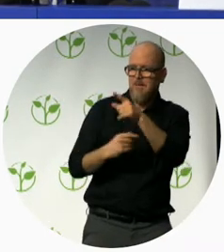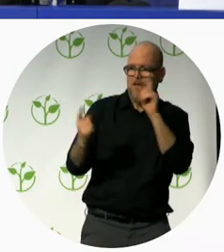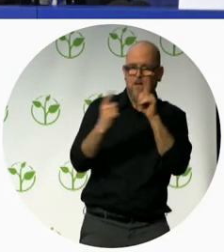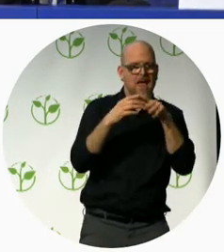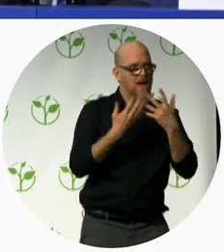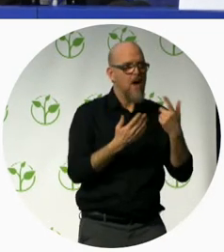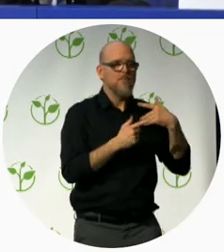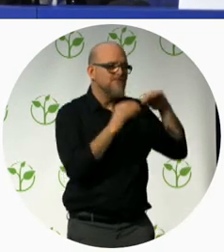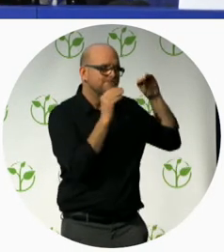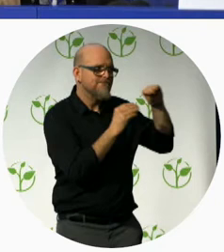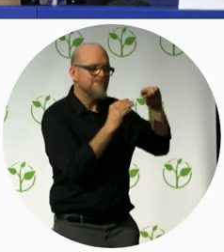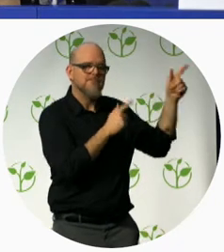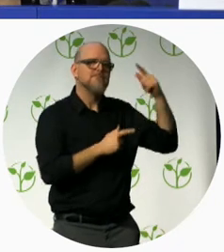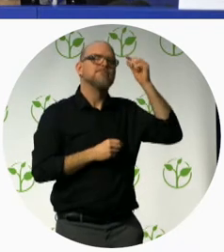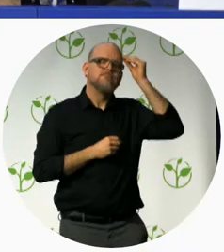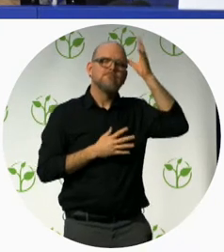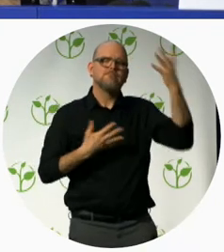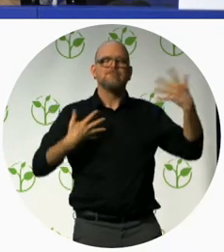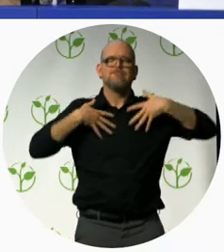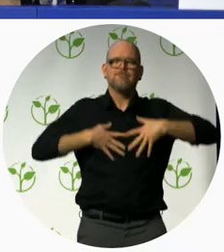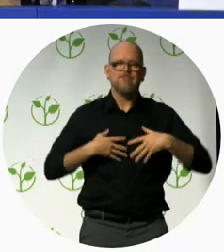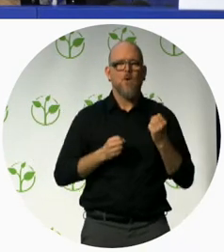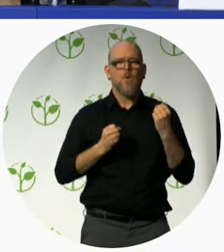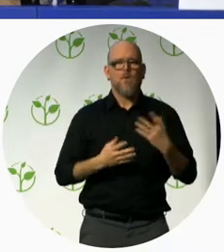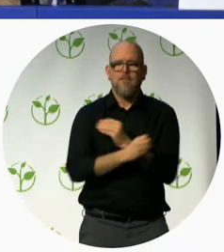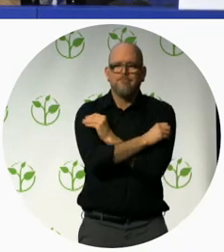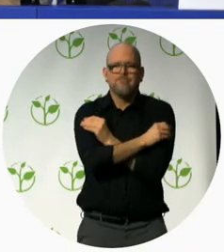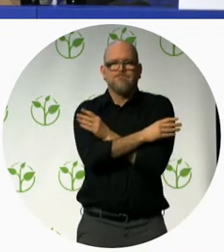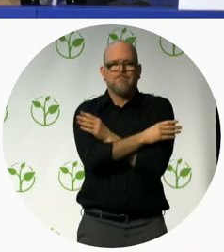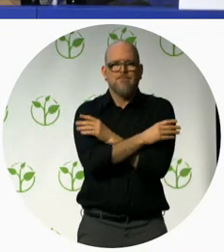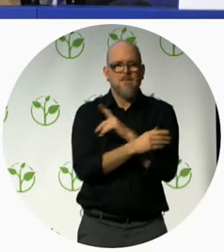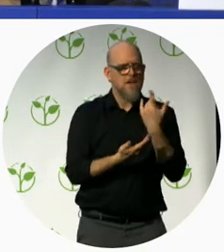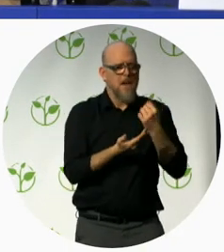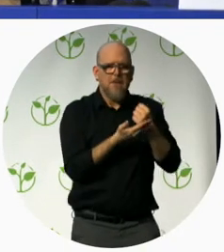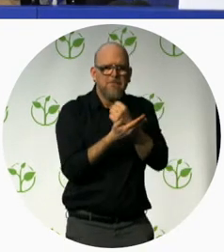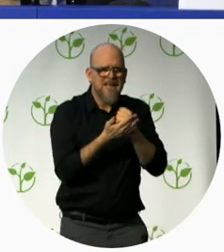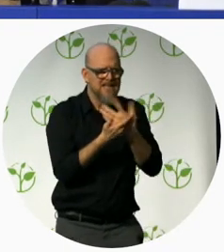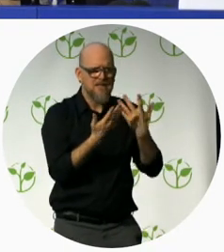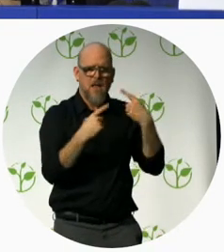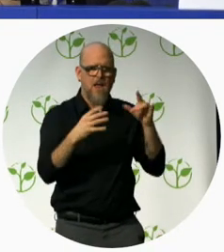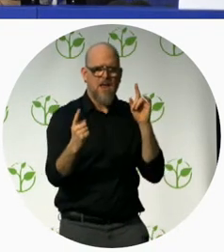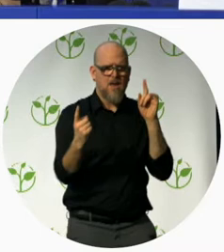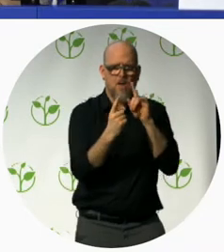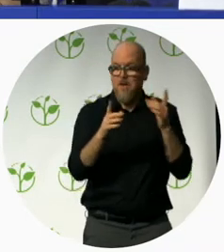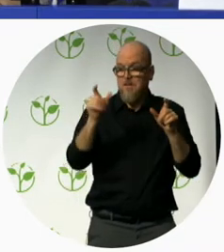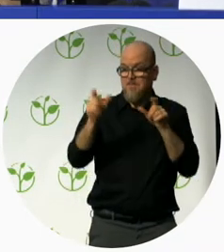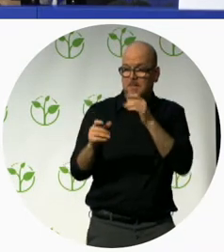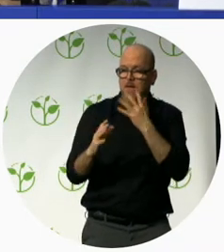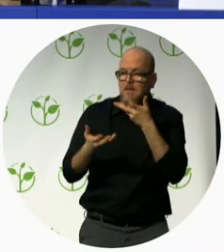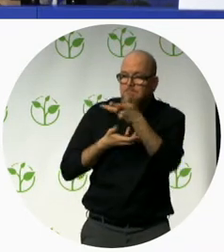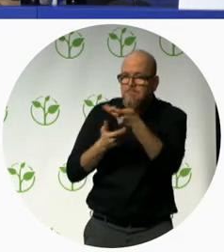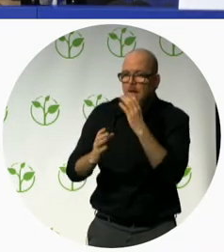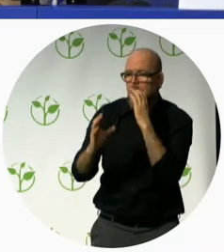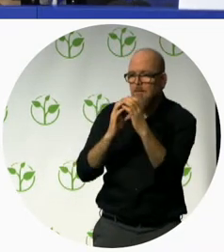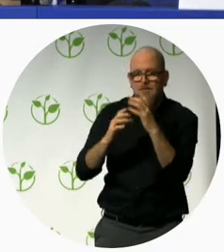their behavior in the moment of truth their ability to come up with the right solutions their sensitive attitude and